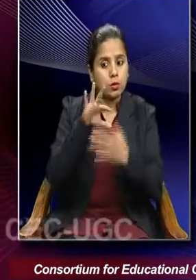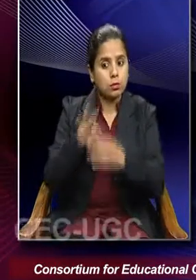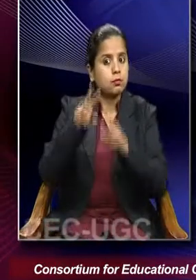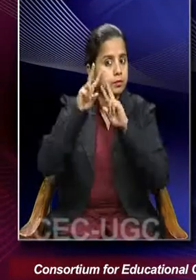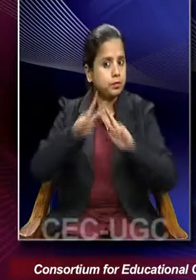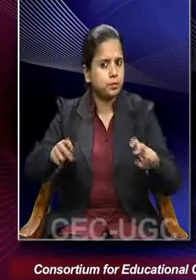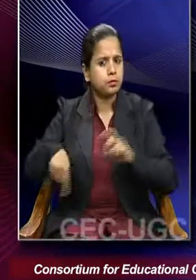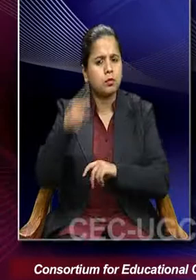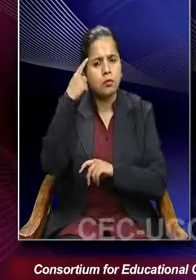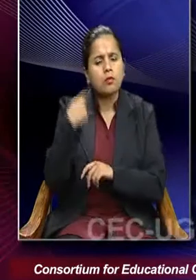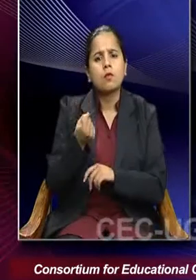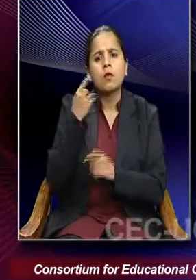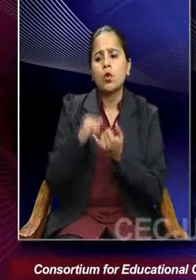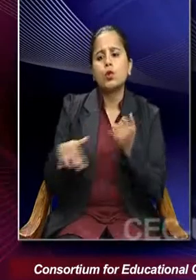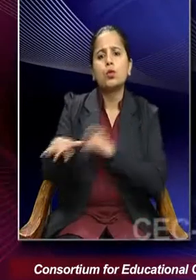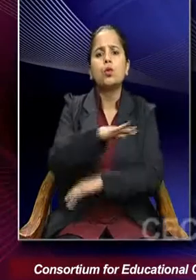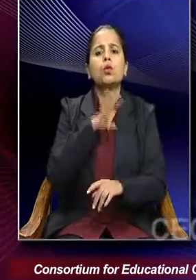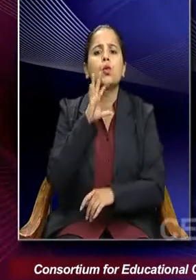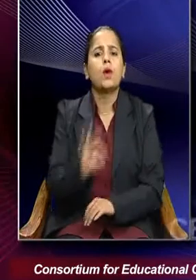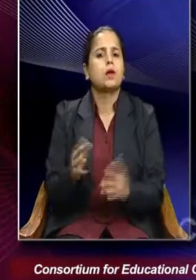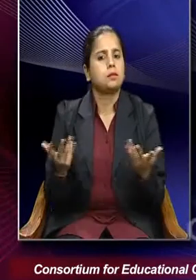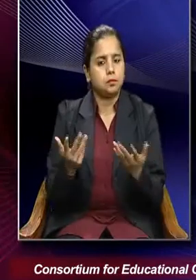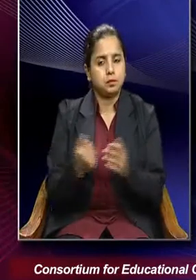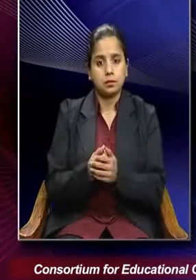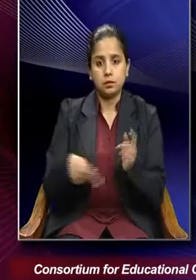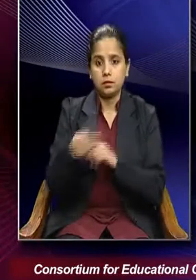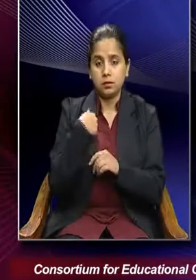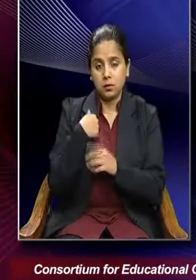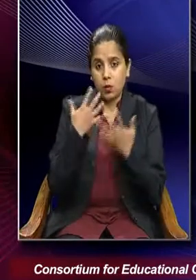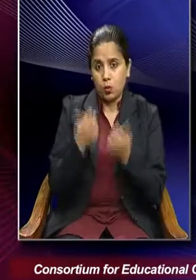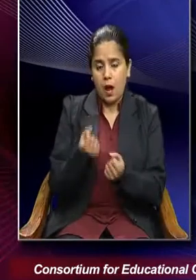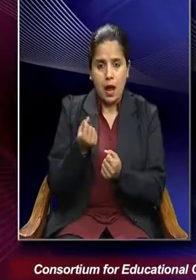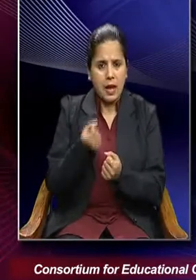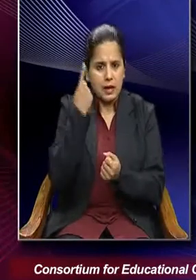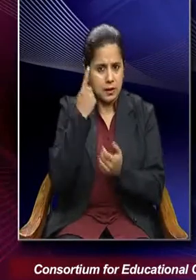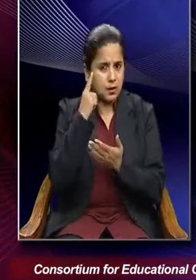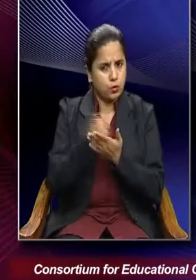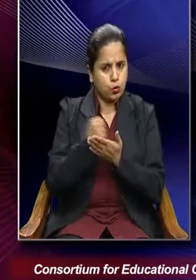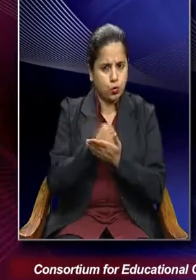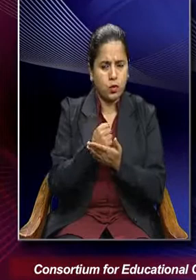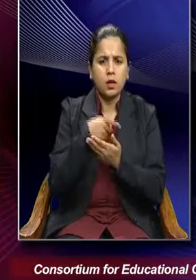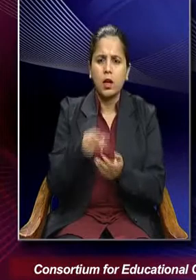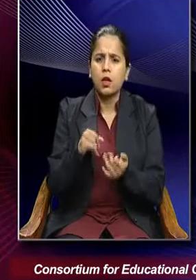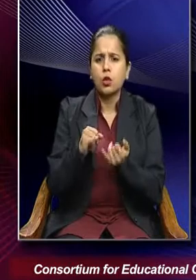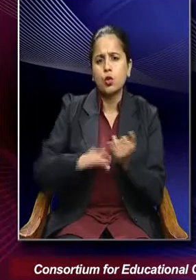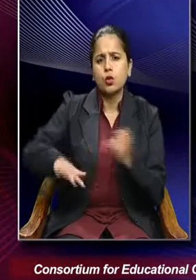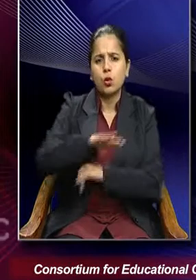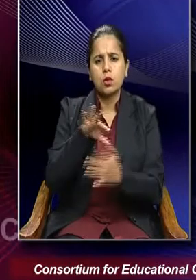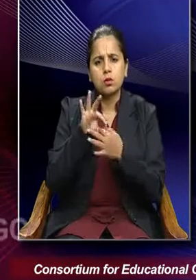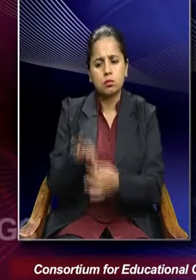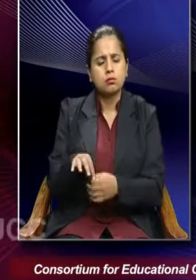make sense of social reality. So we try to understand what is sociological perspective.